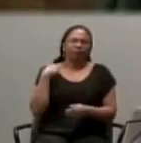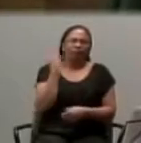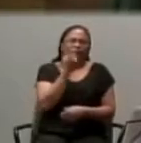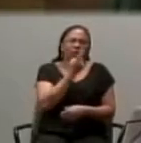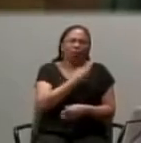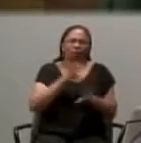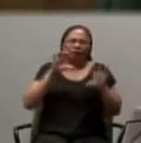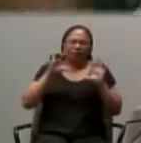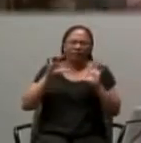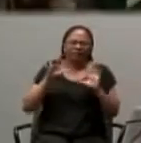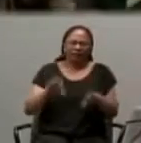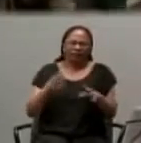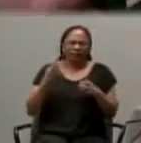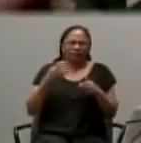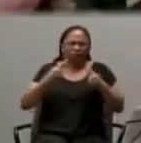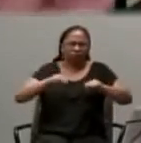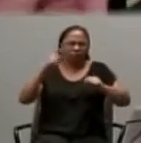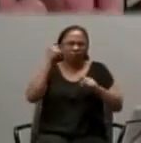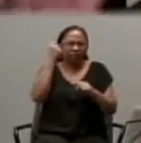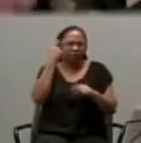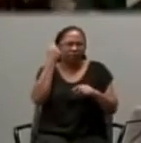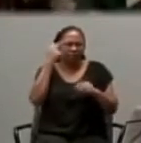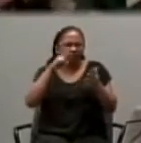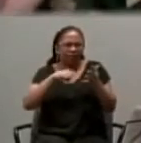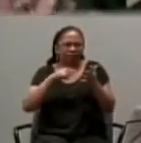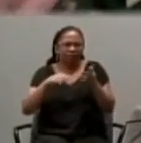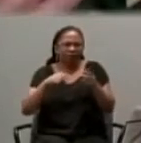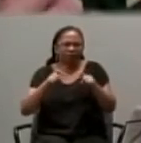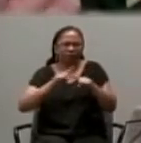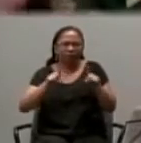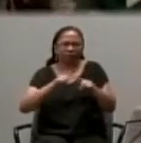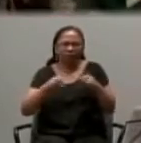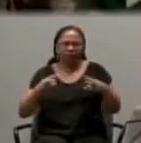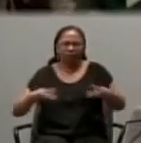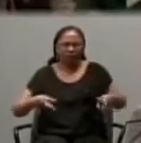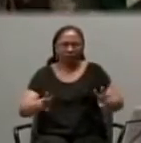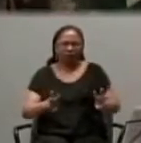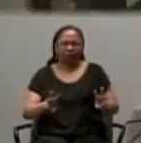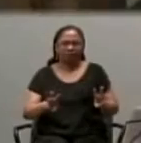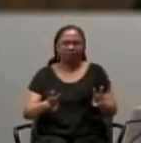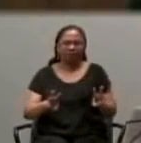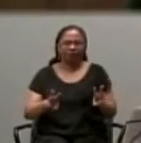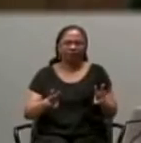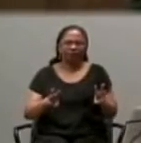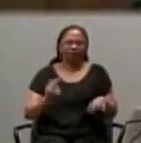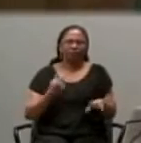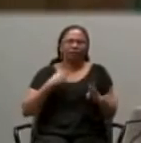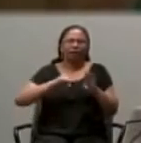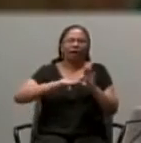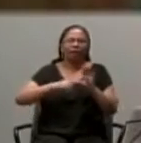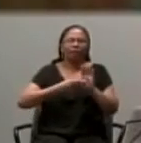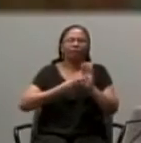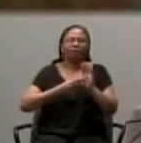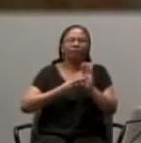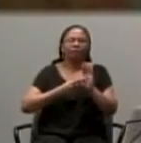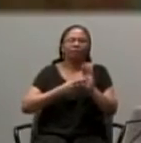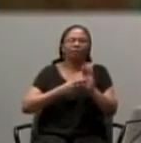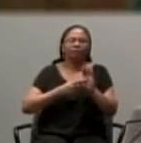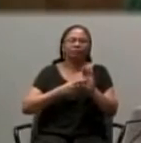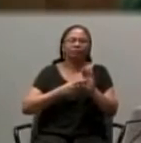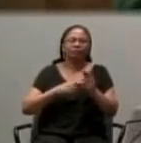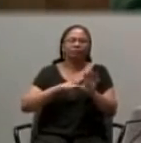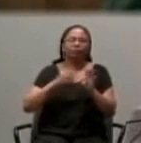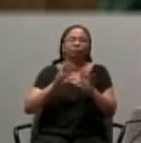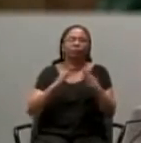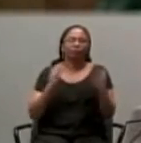take as well. I've chosen the one I've chosen today. And I begin with the opening prayer. Because